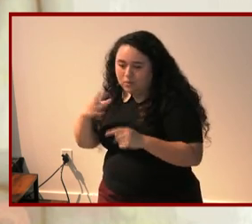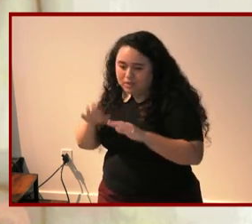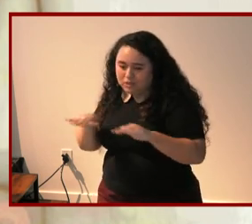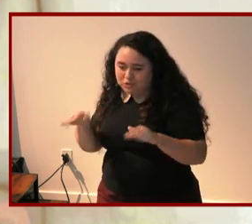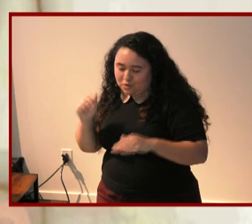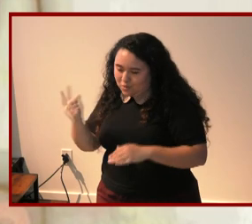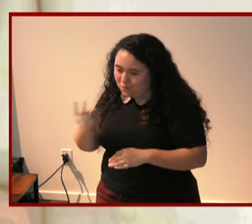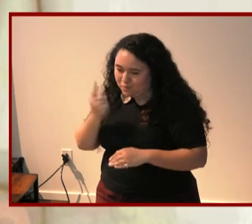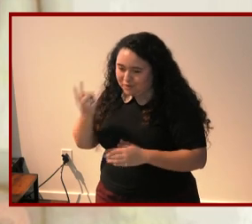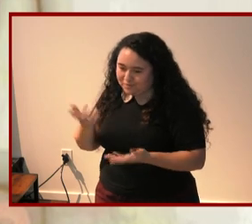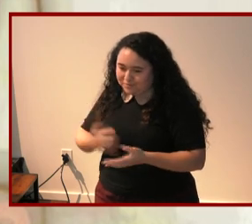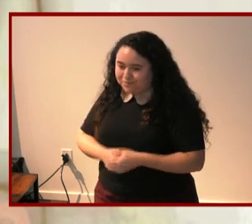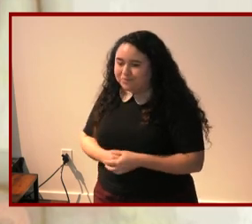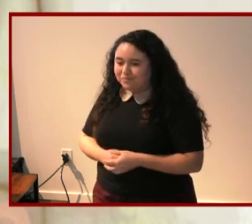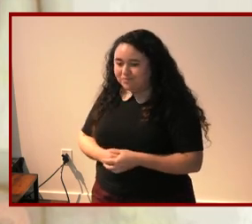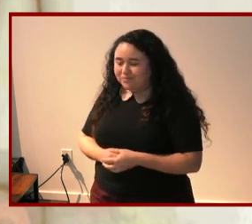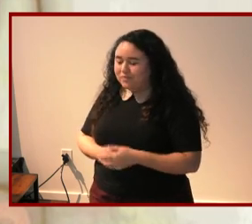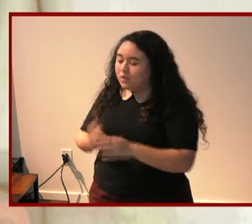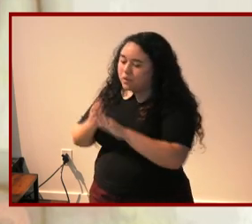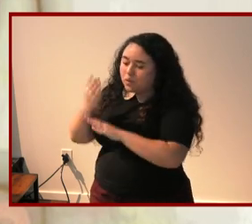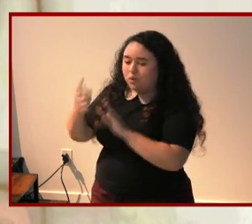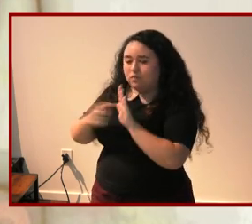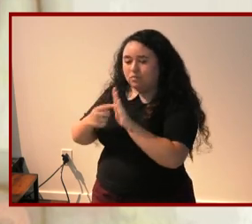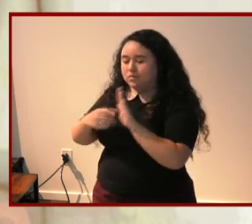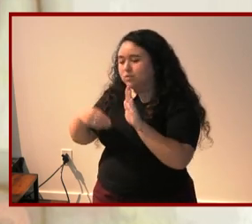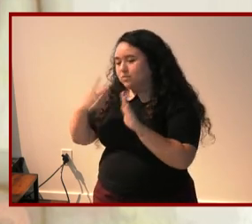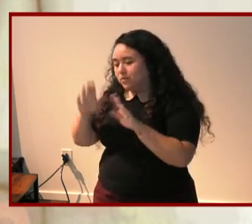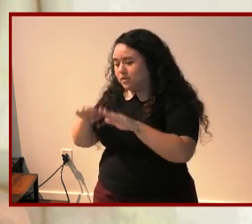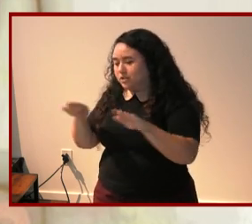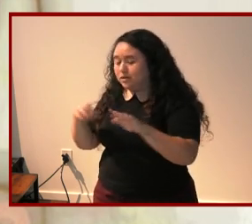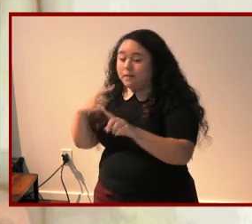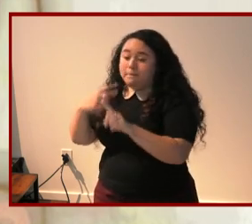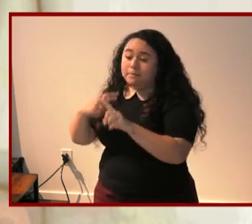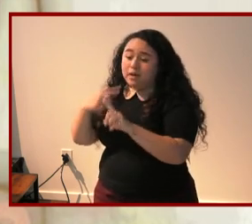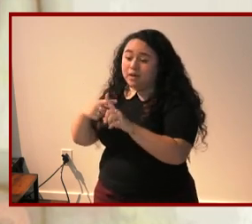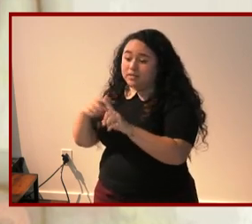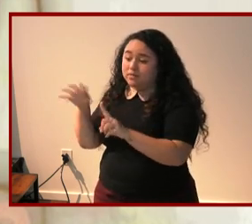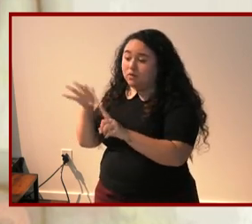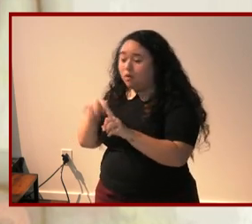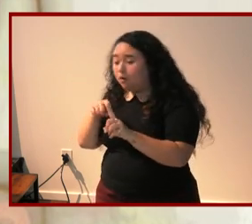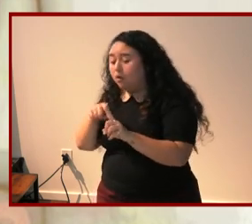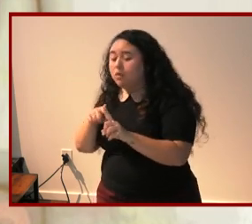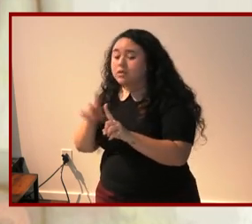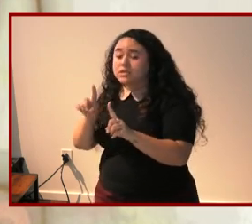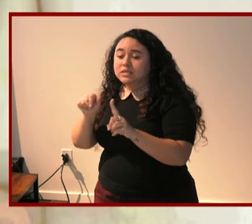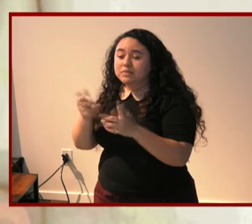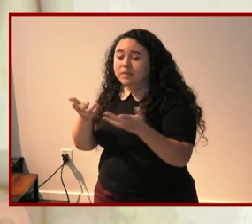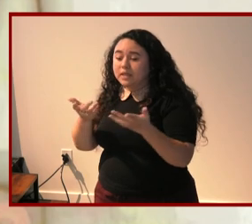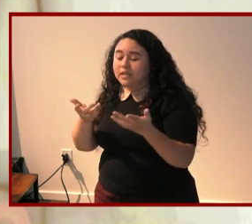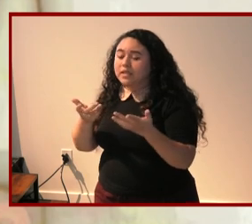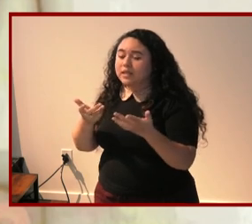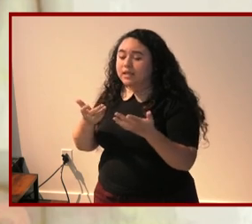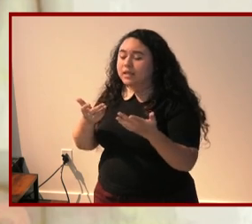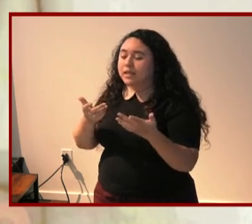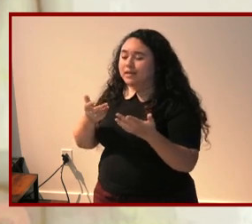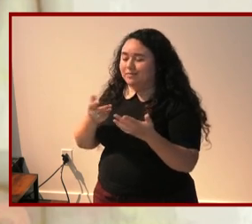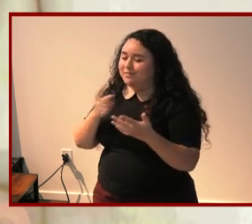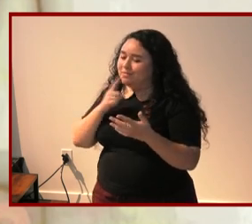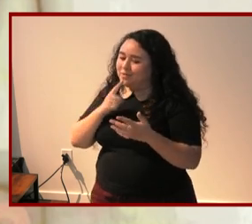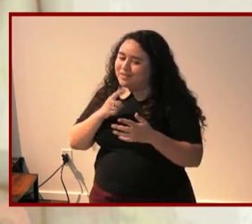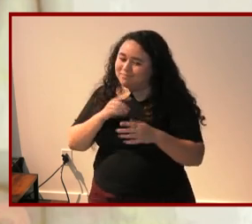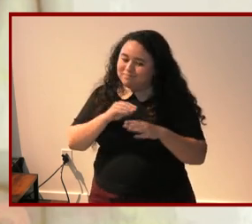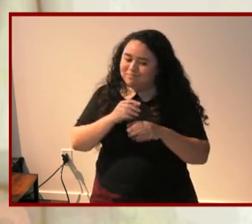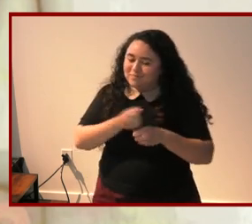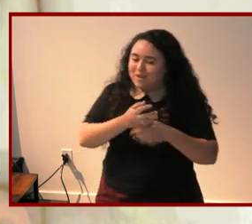the over representation of white children and positive portrayals of disability has implications for disabled children